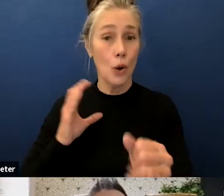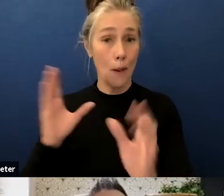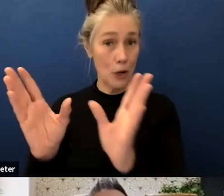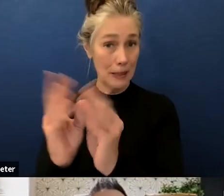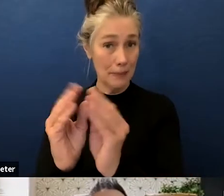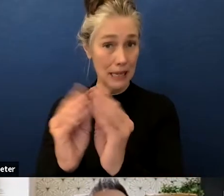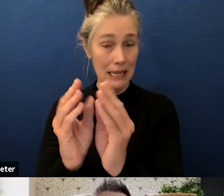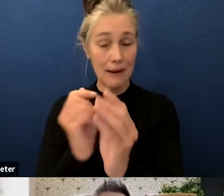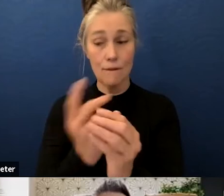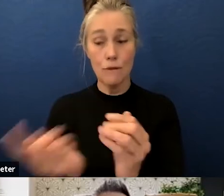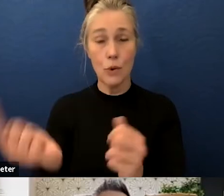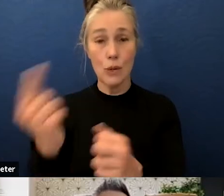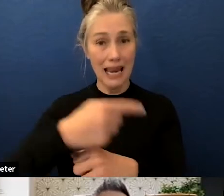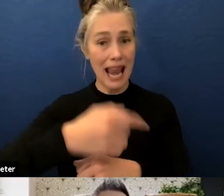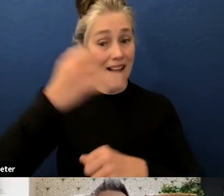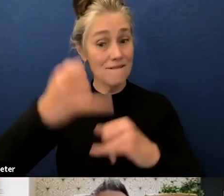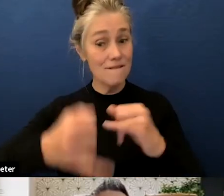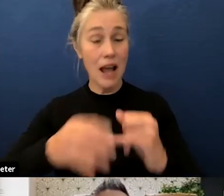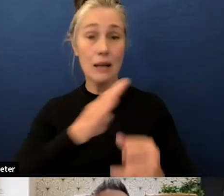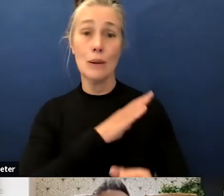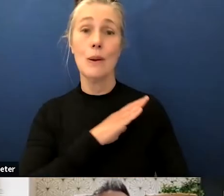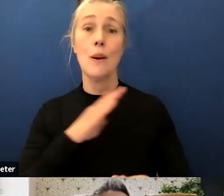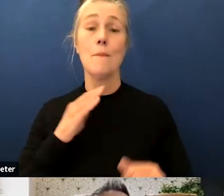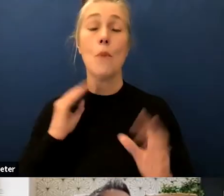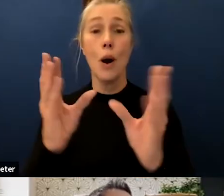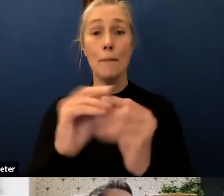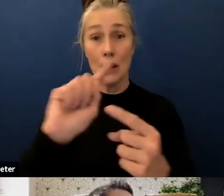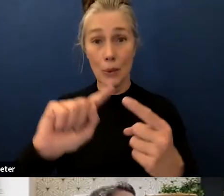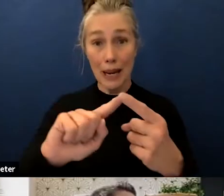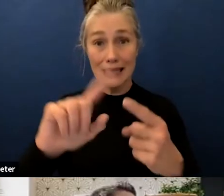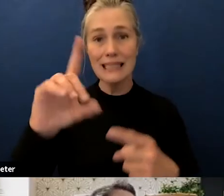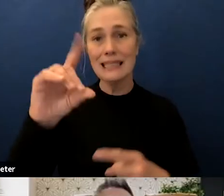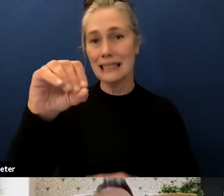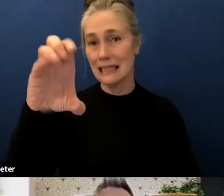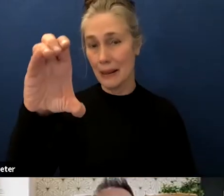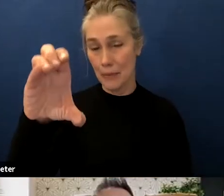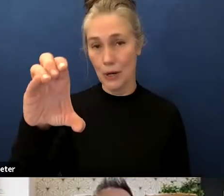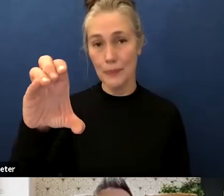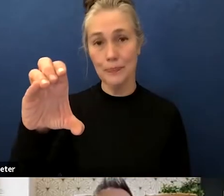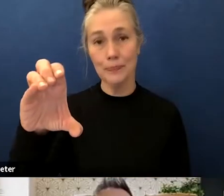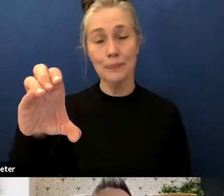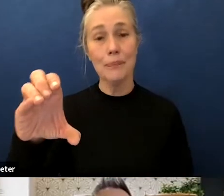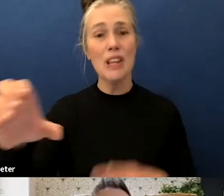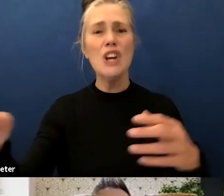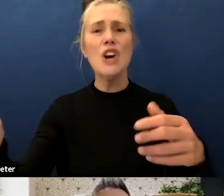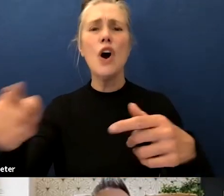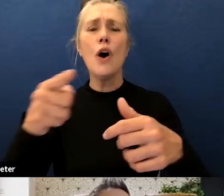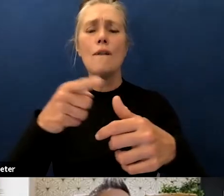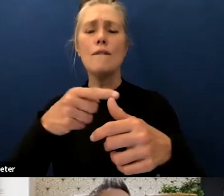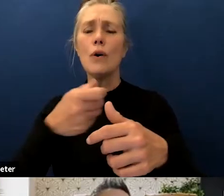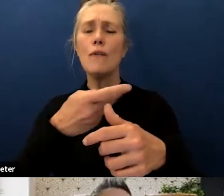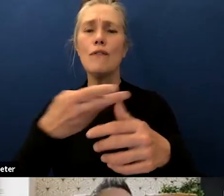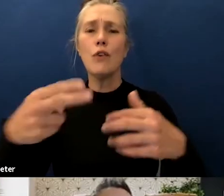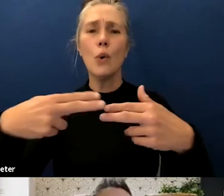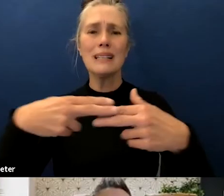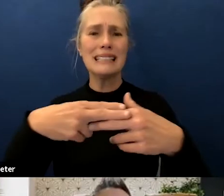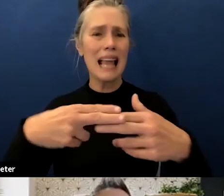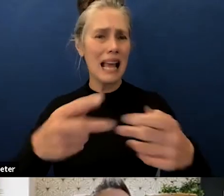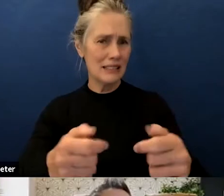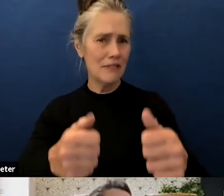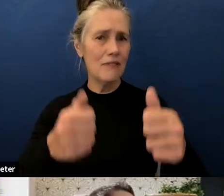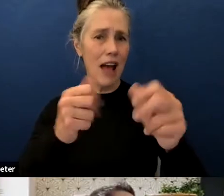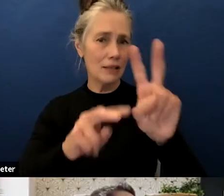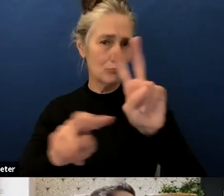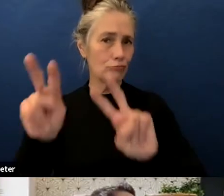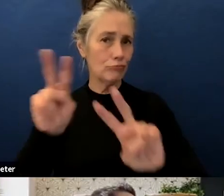final board meeting in december and so we'll kind of cruise through these first slides quickly uh so next slide please